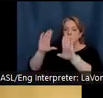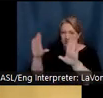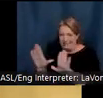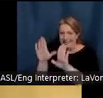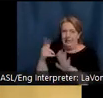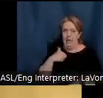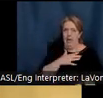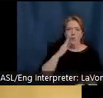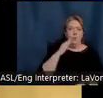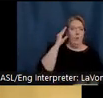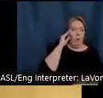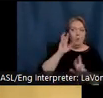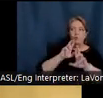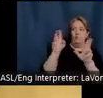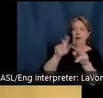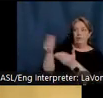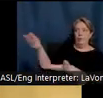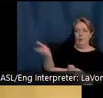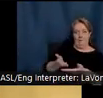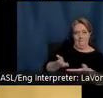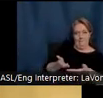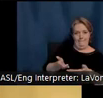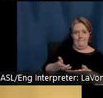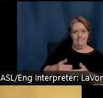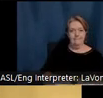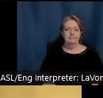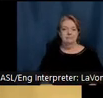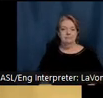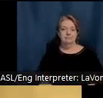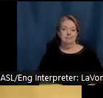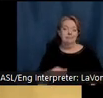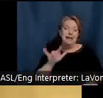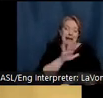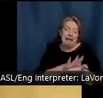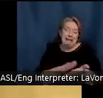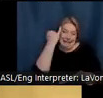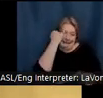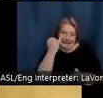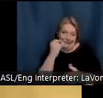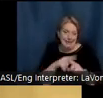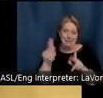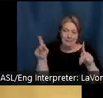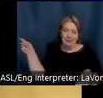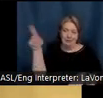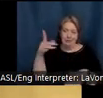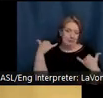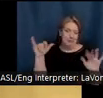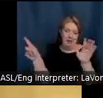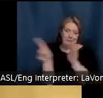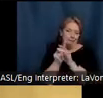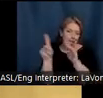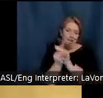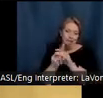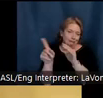home ready to entertain. Although it was a nice idea, the locals continued to show up as they pleased,